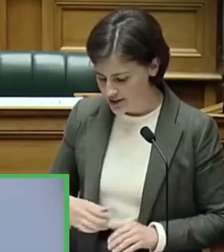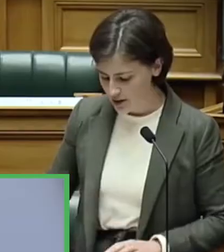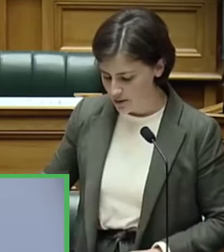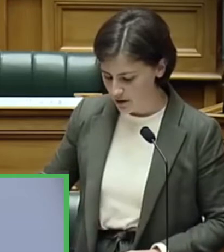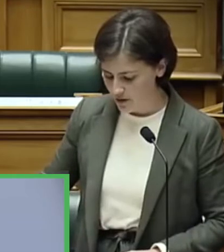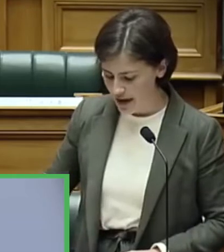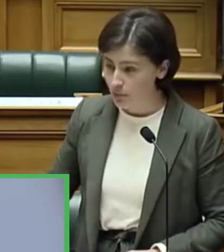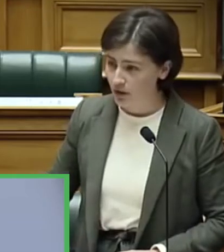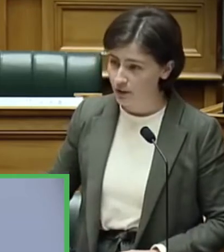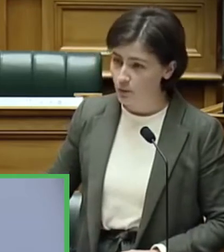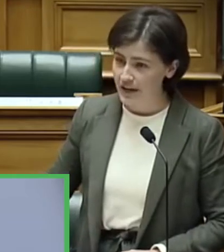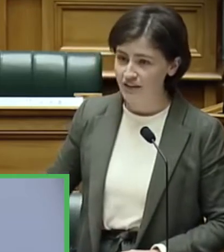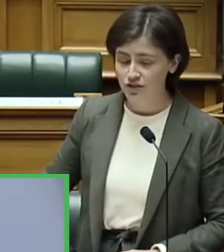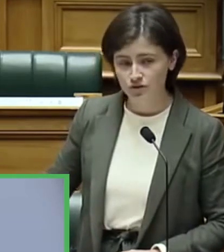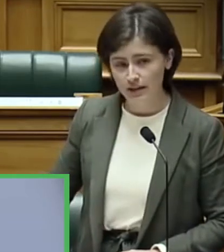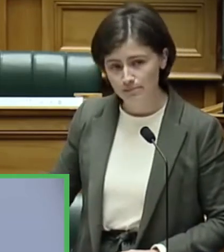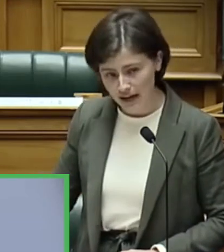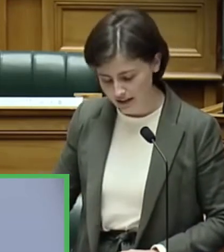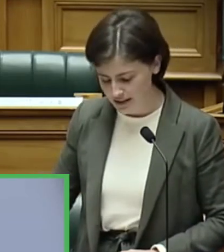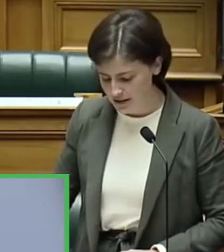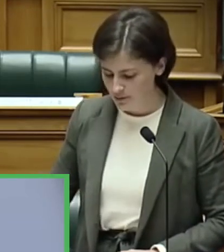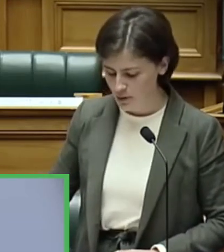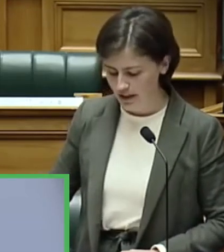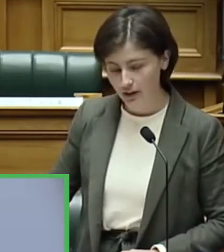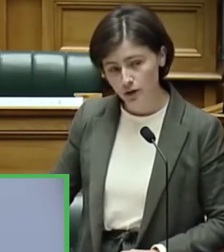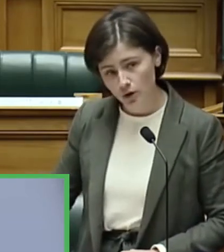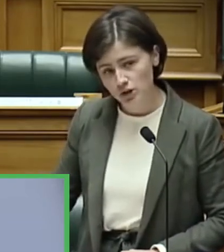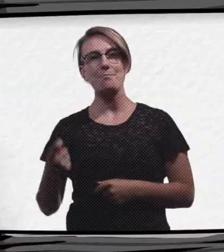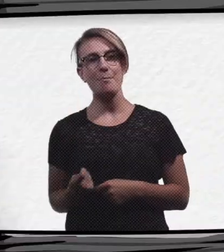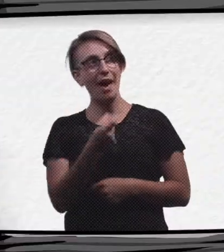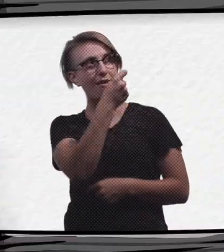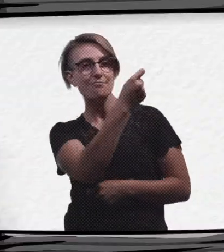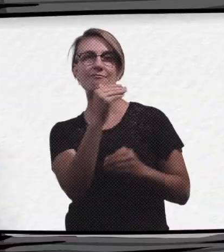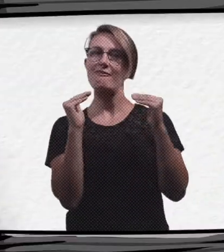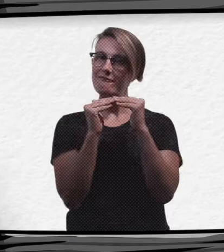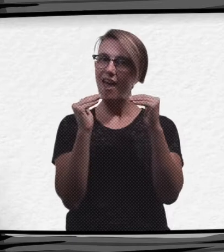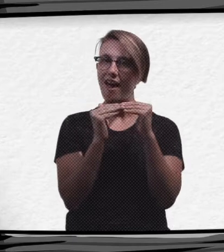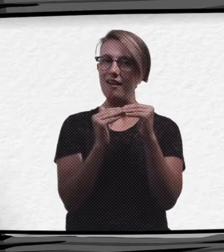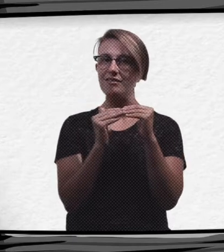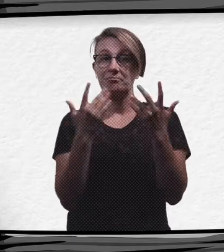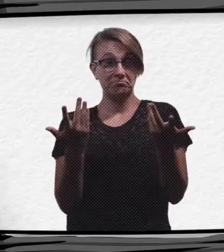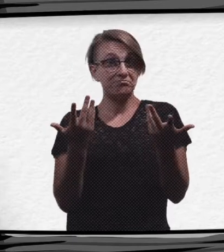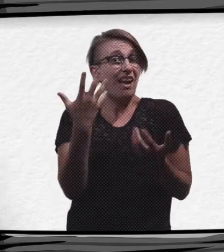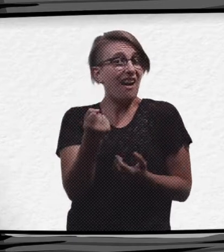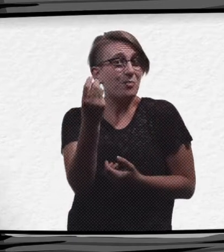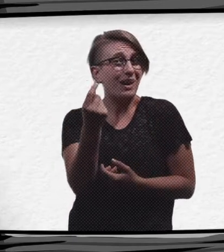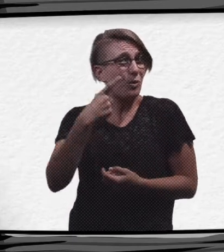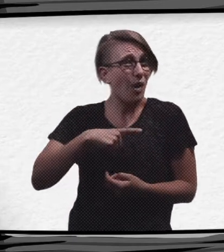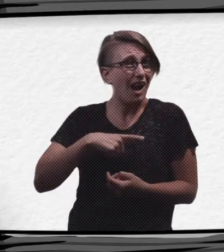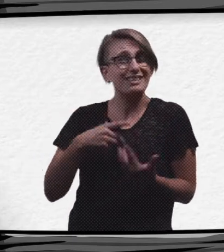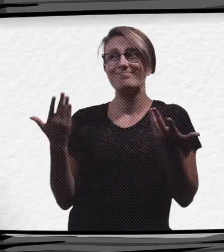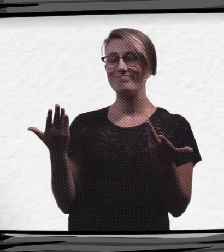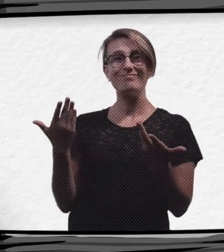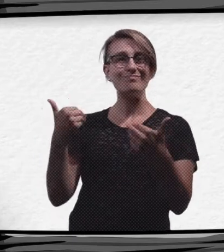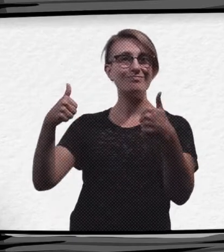fairly. But I only have those resources because I'm an elected MP. It's really not that straightforward for almost everyone